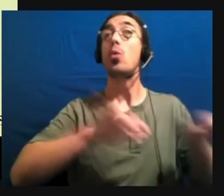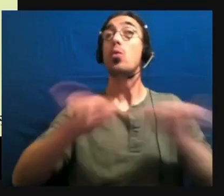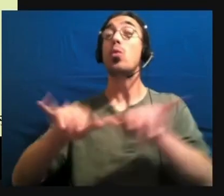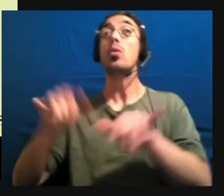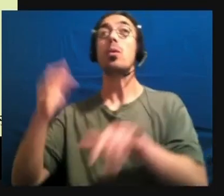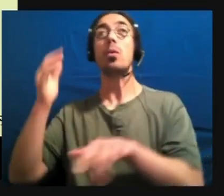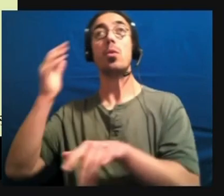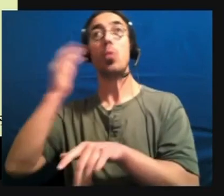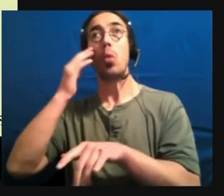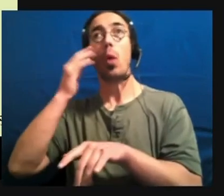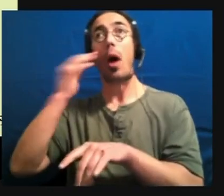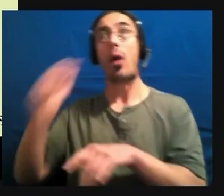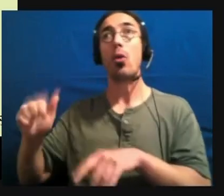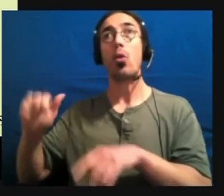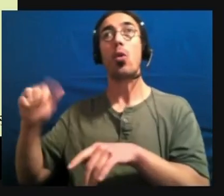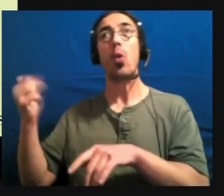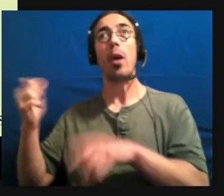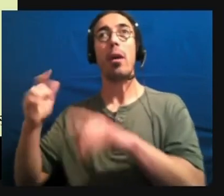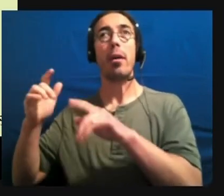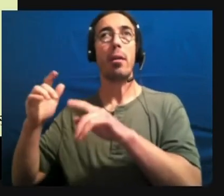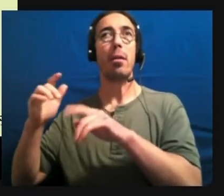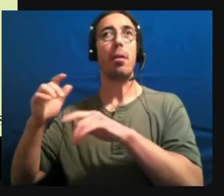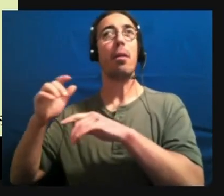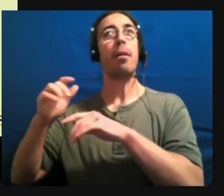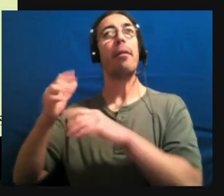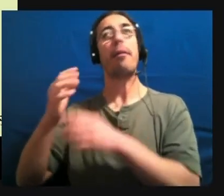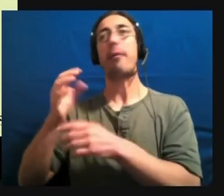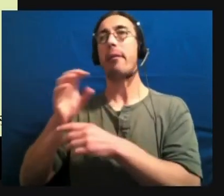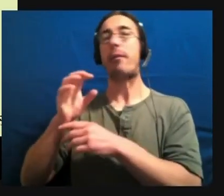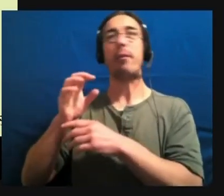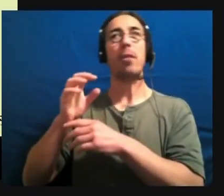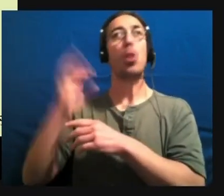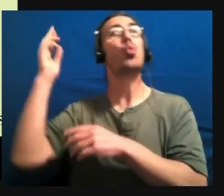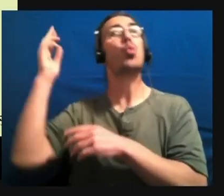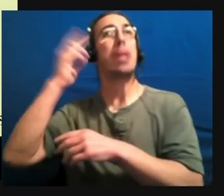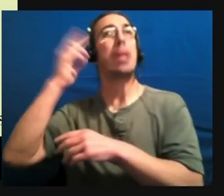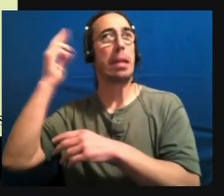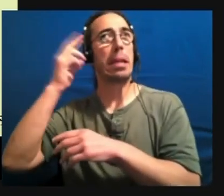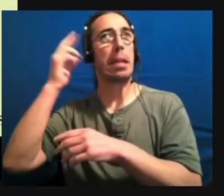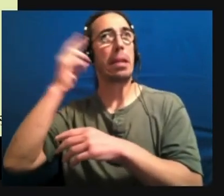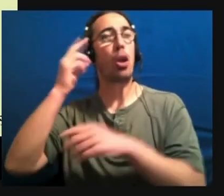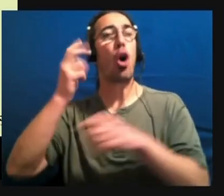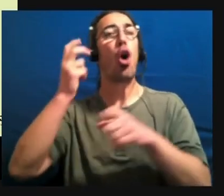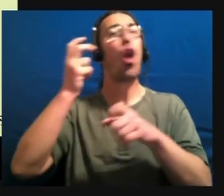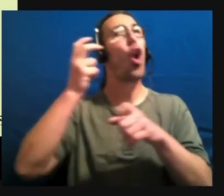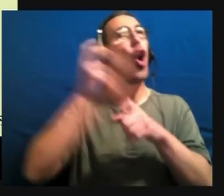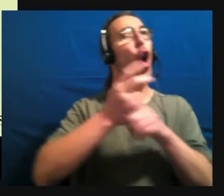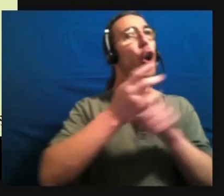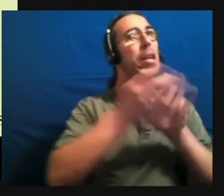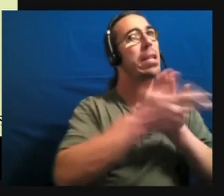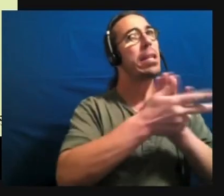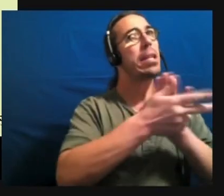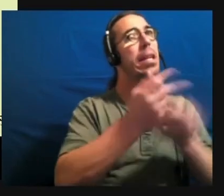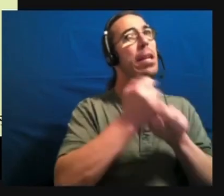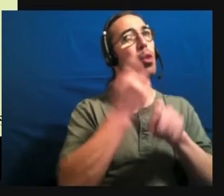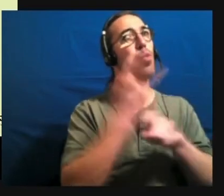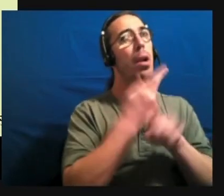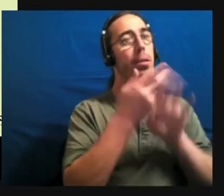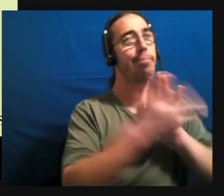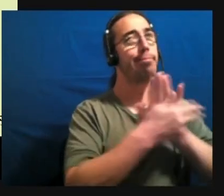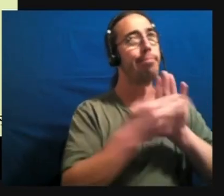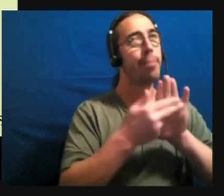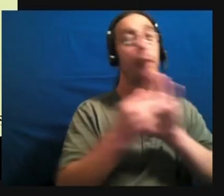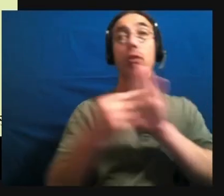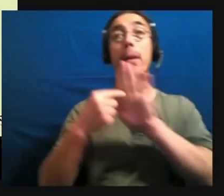other various factors that, that make it difficult to get diagnosis such as, um,